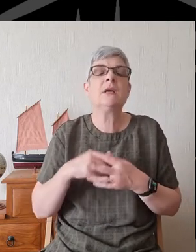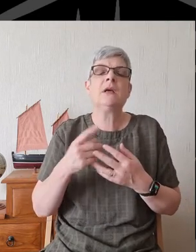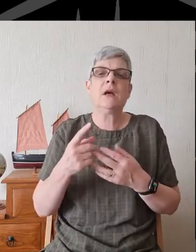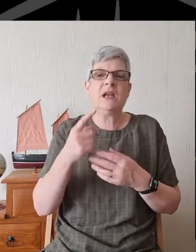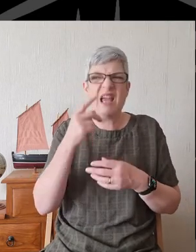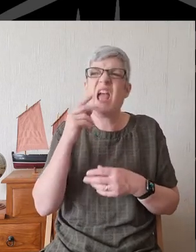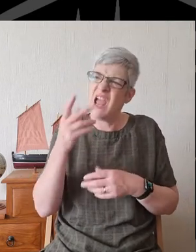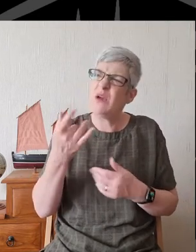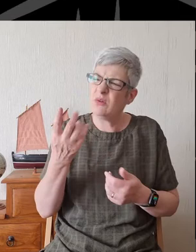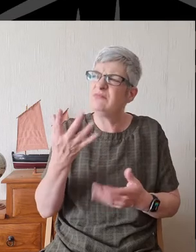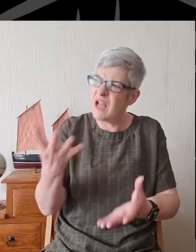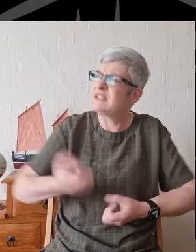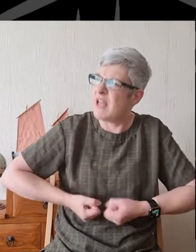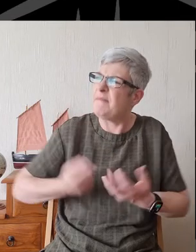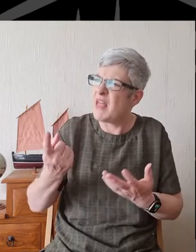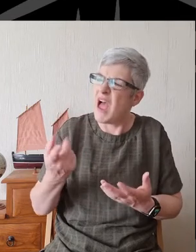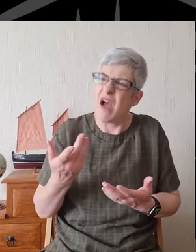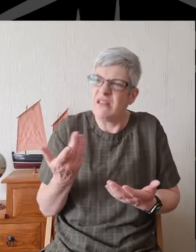goes.